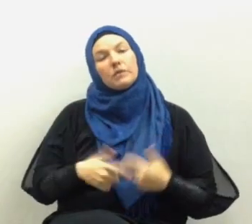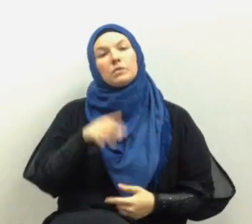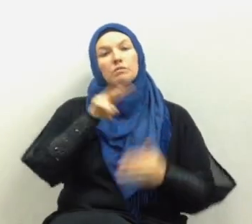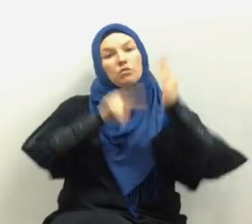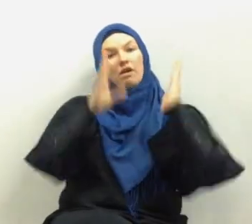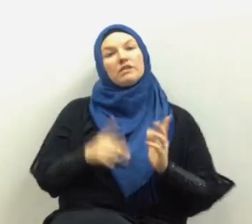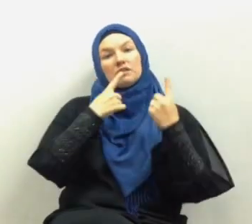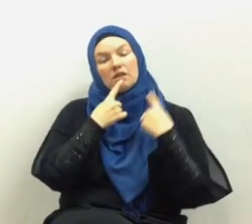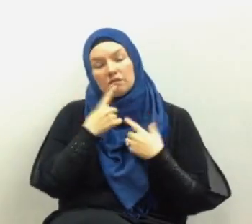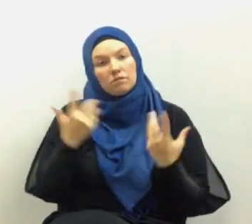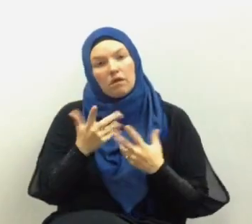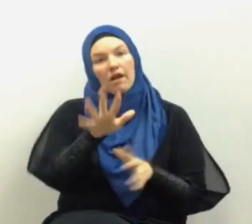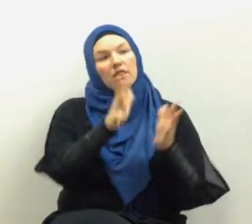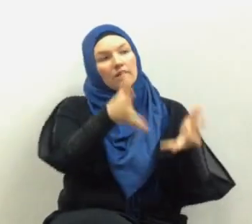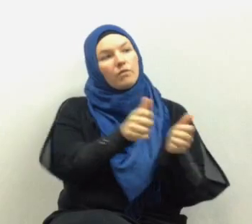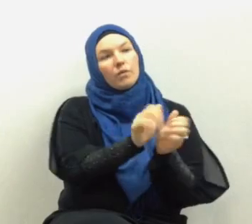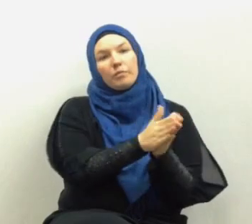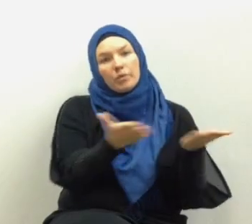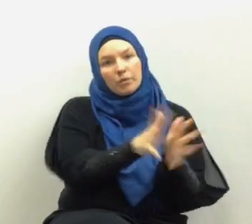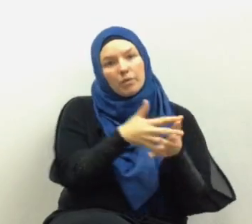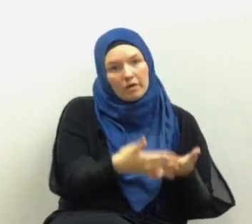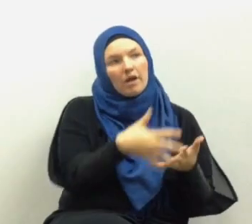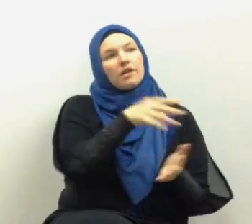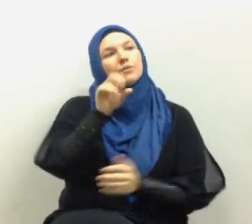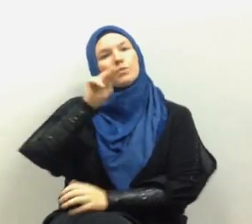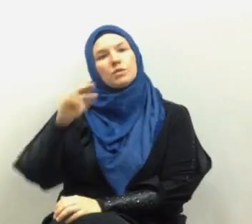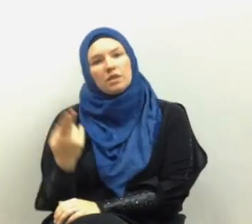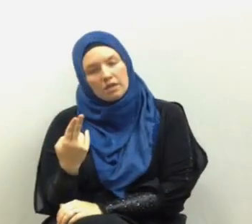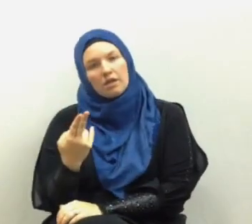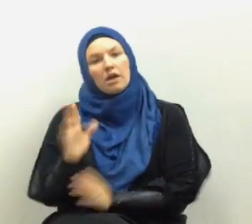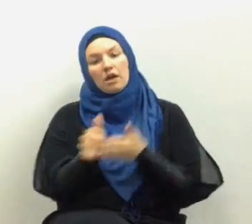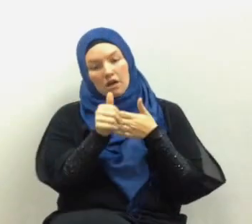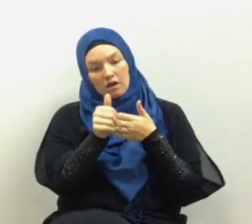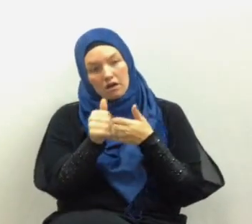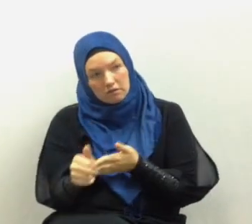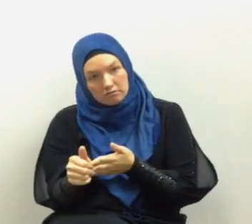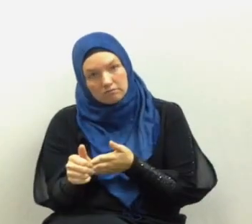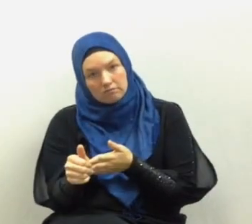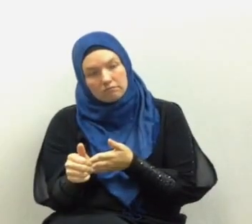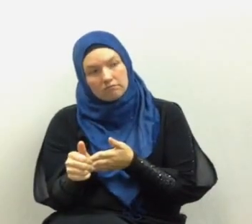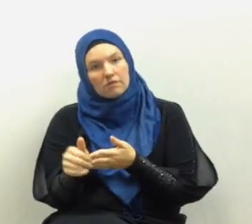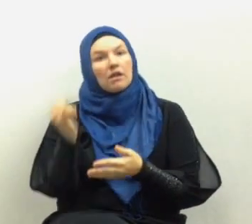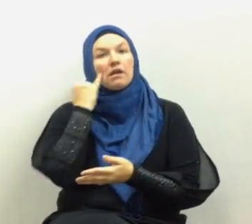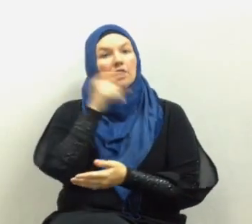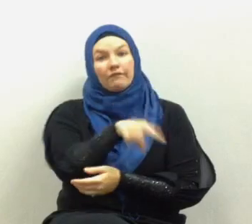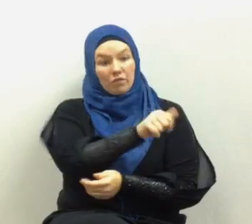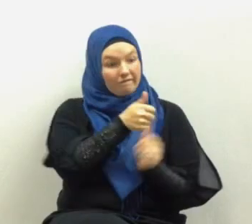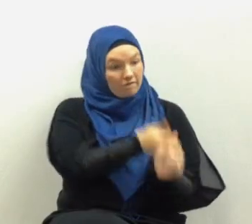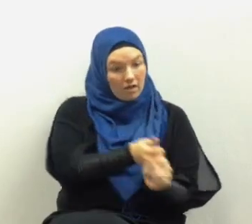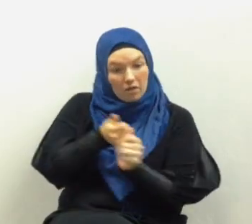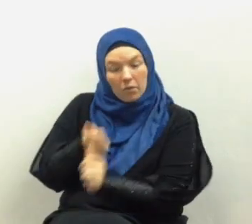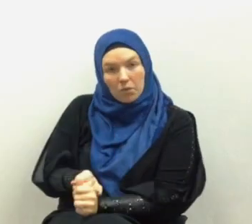so he says I left you with the book the Qur'an and the sunnah guidance that